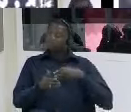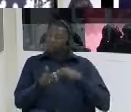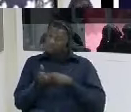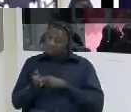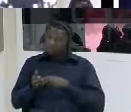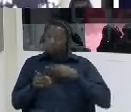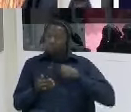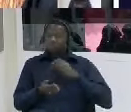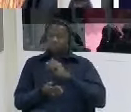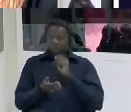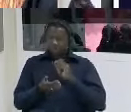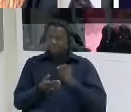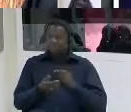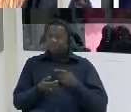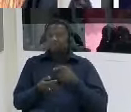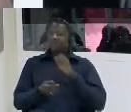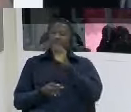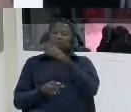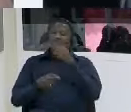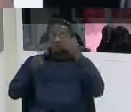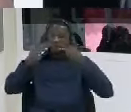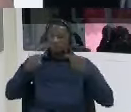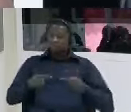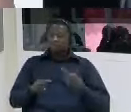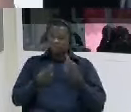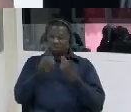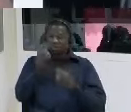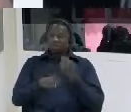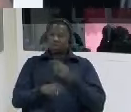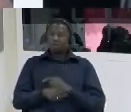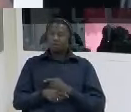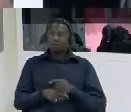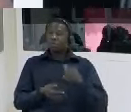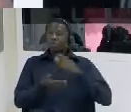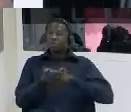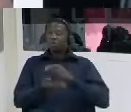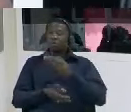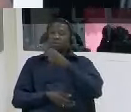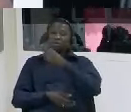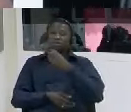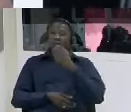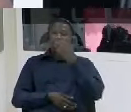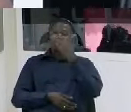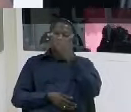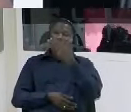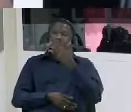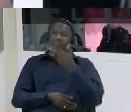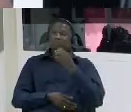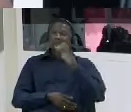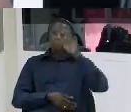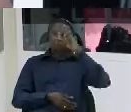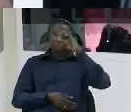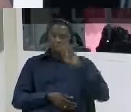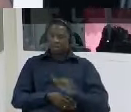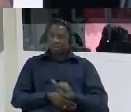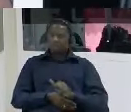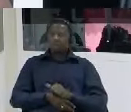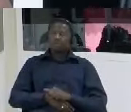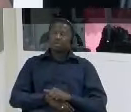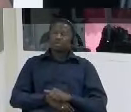that's it that was on the 29th of march yes around 11 pm they said write the statement